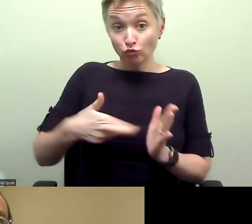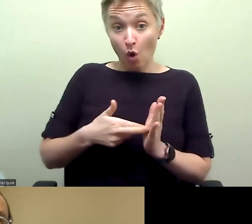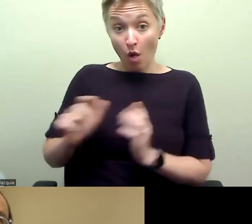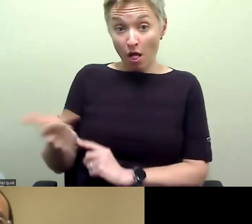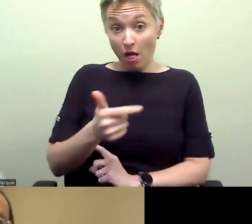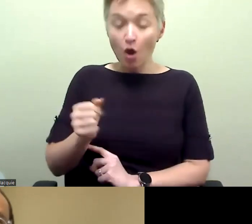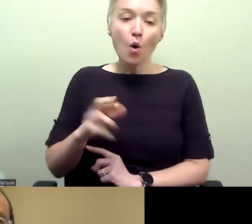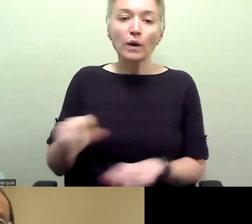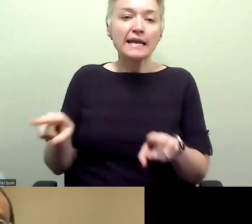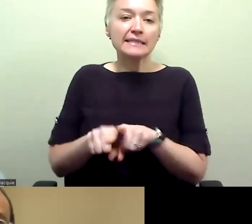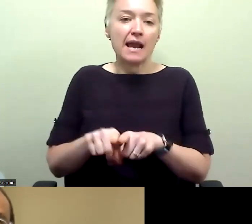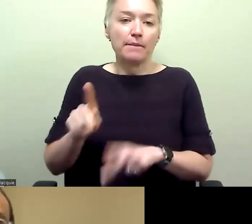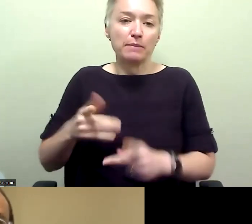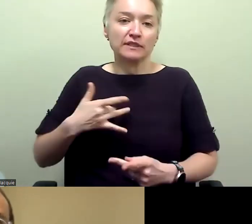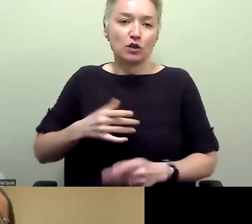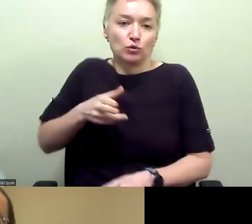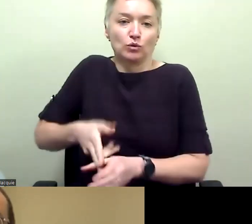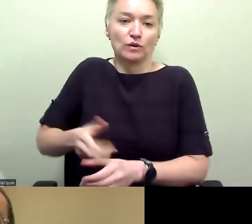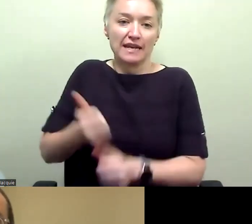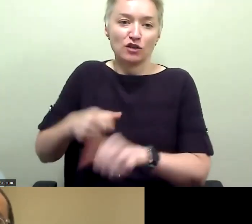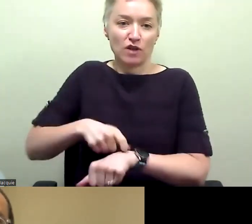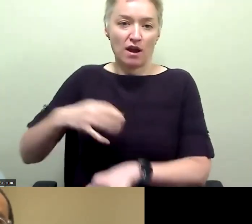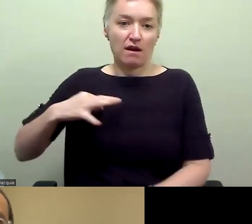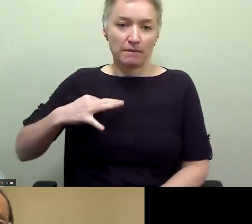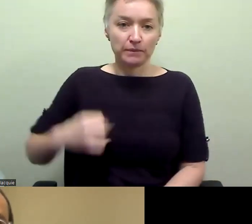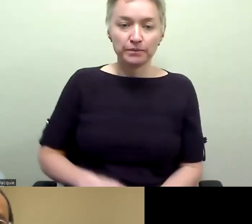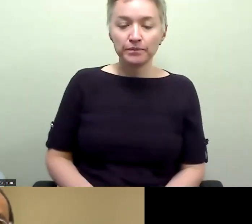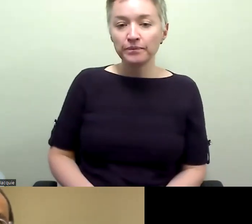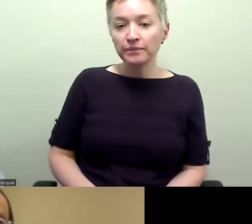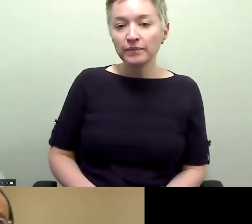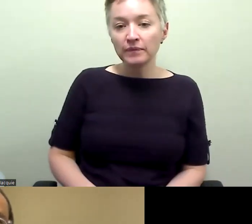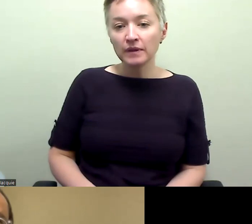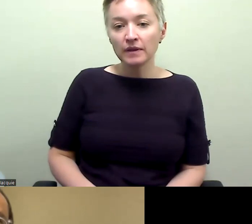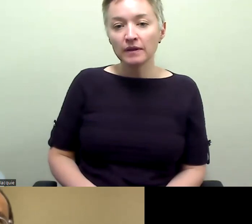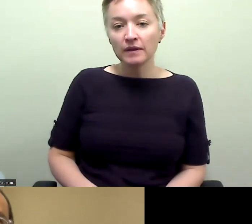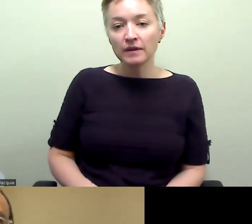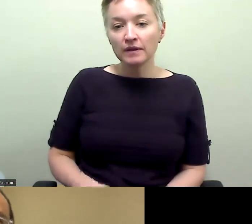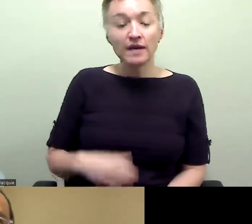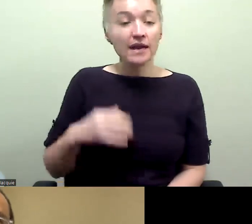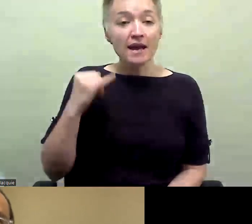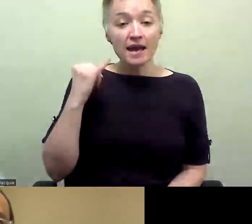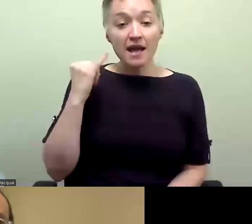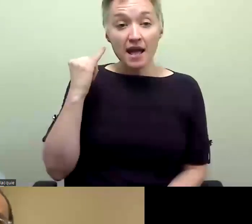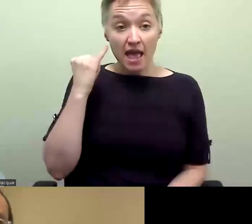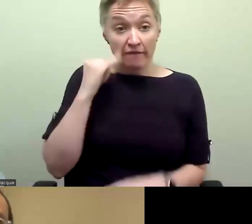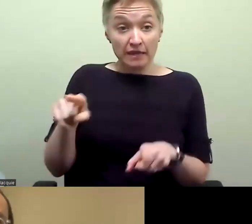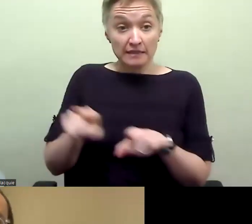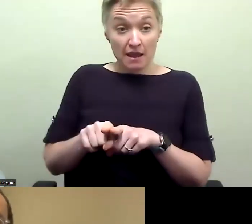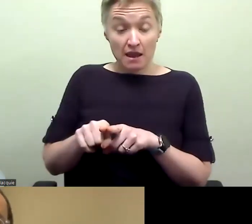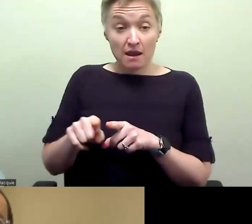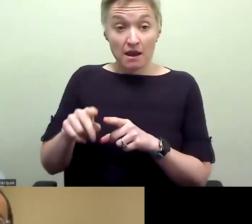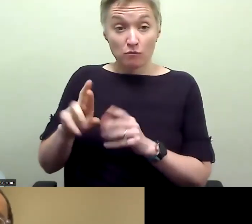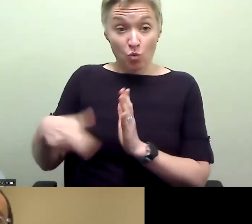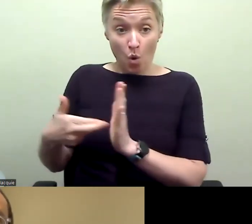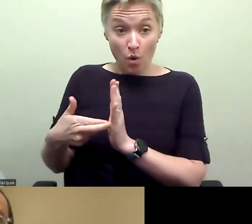same individuals participate each time? Relatedly, if new staff are recruited each time, are the pre-assessment data collected